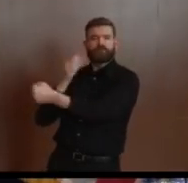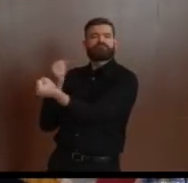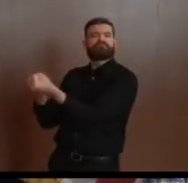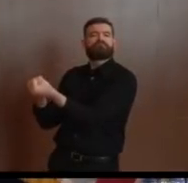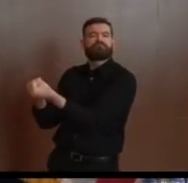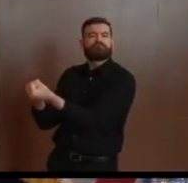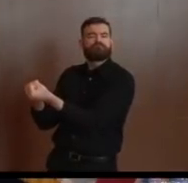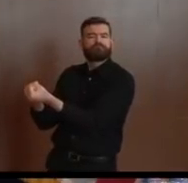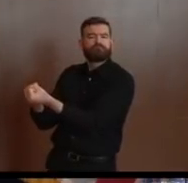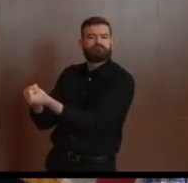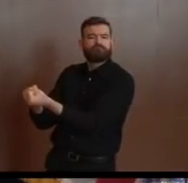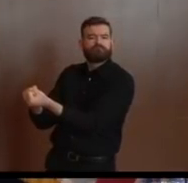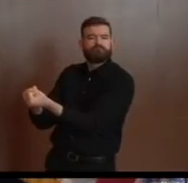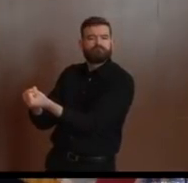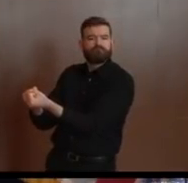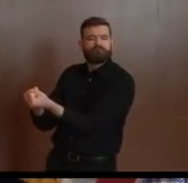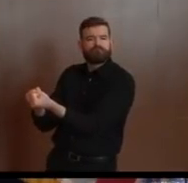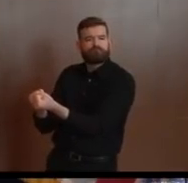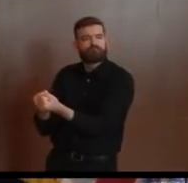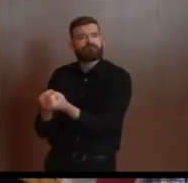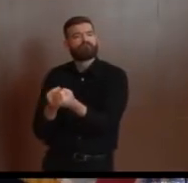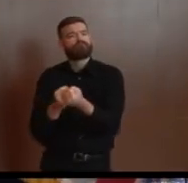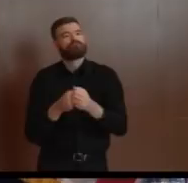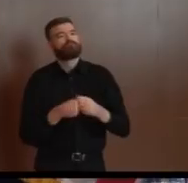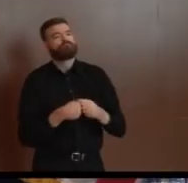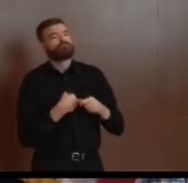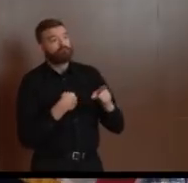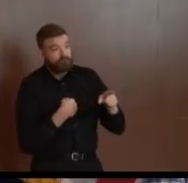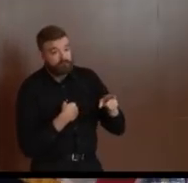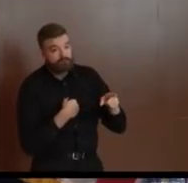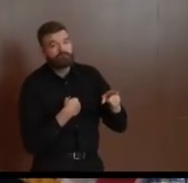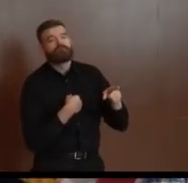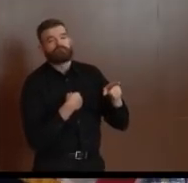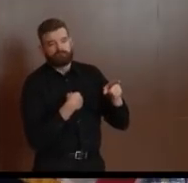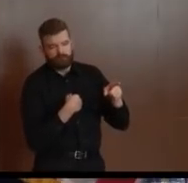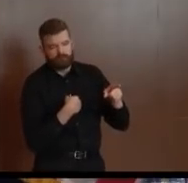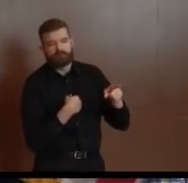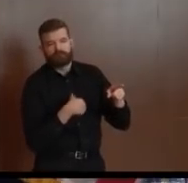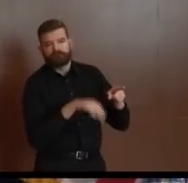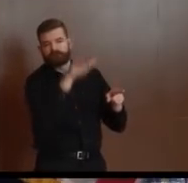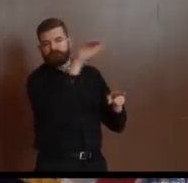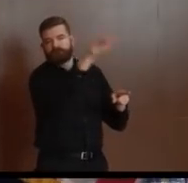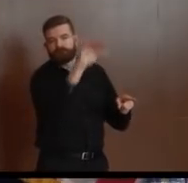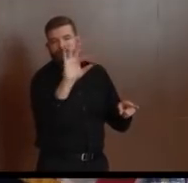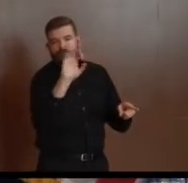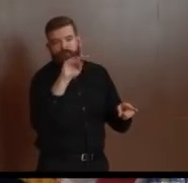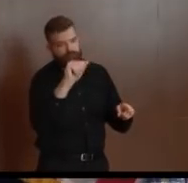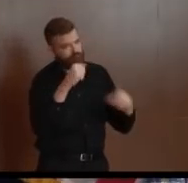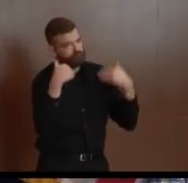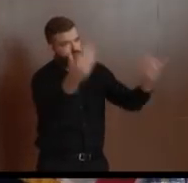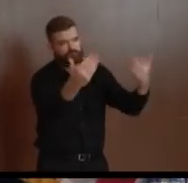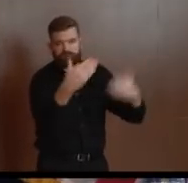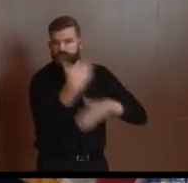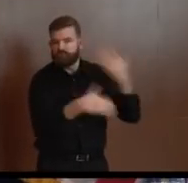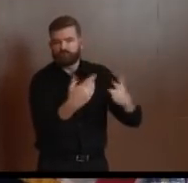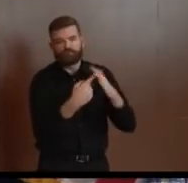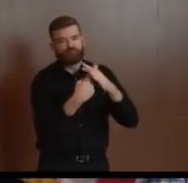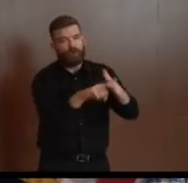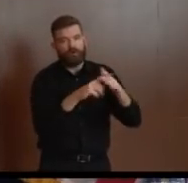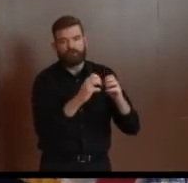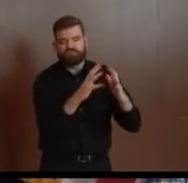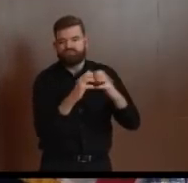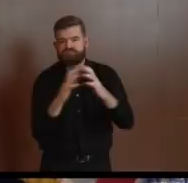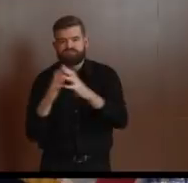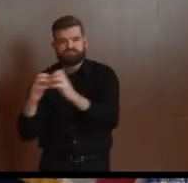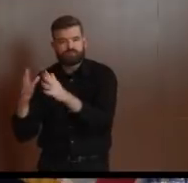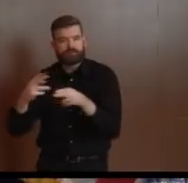very few minutes between that call and being here, we have done that. Judy will go through some either today or in the coming days as to exactly